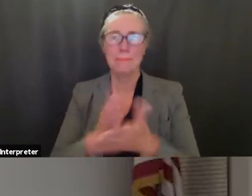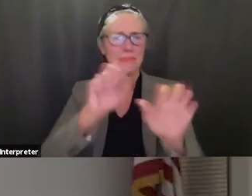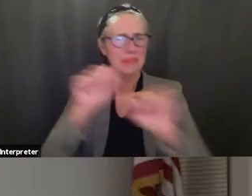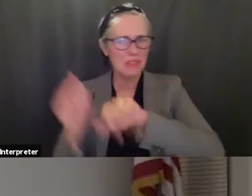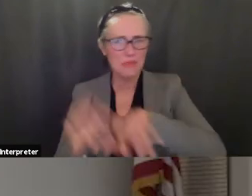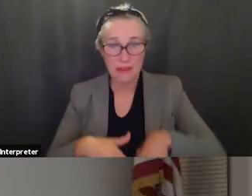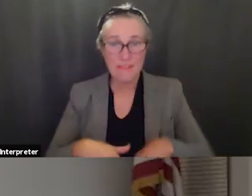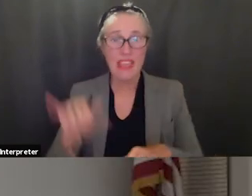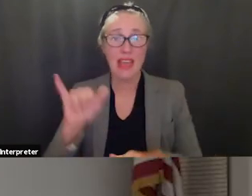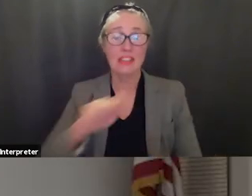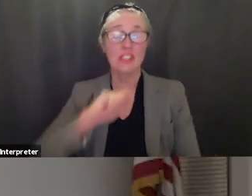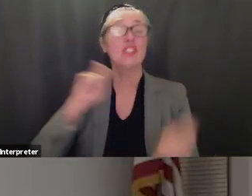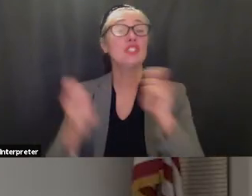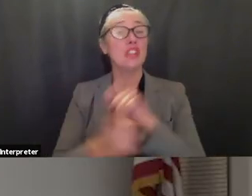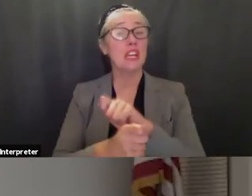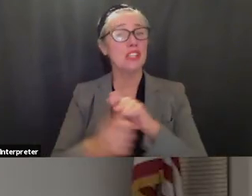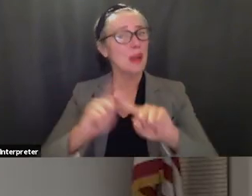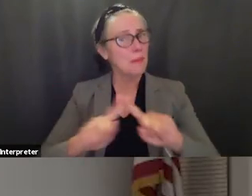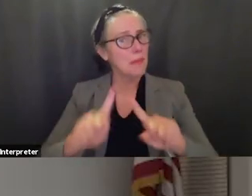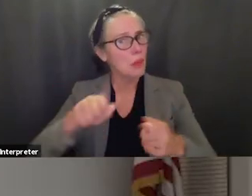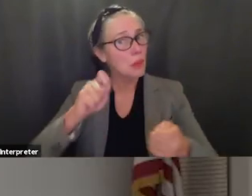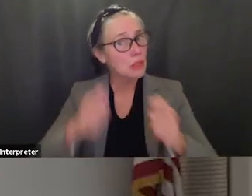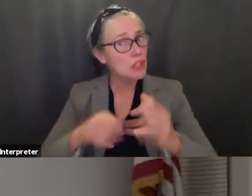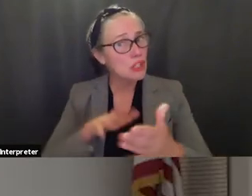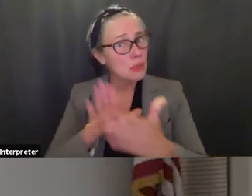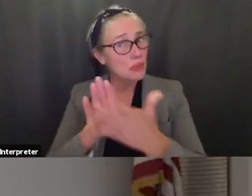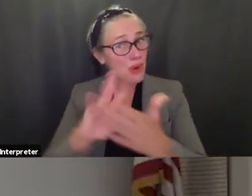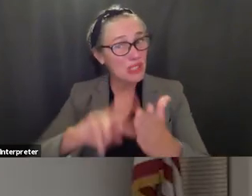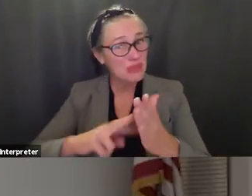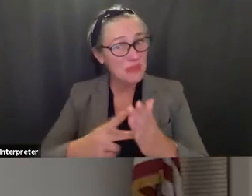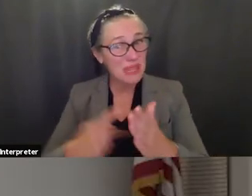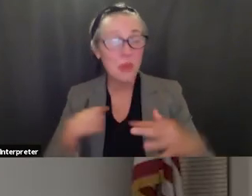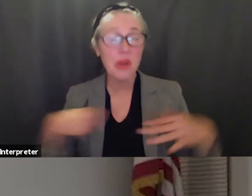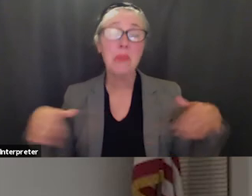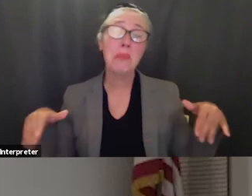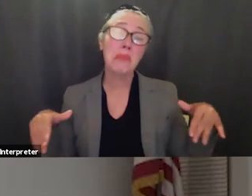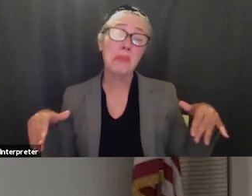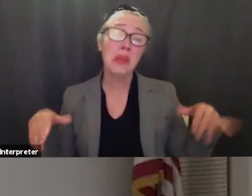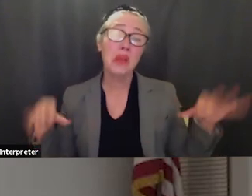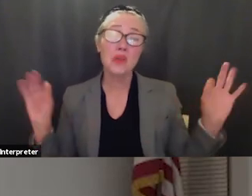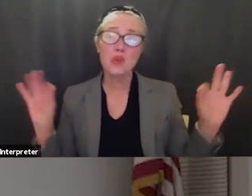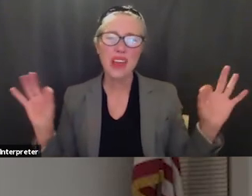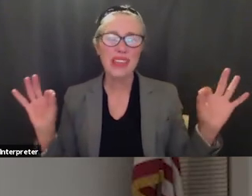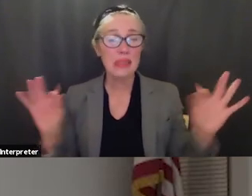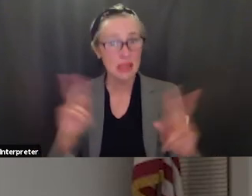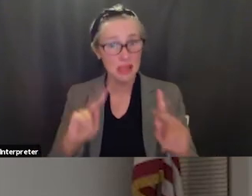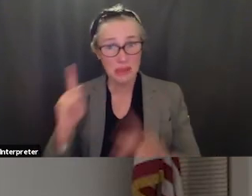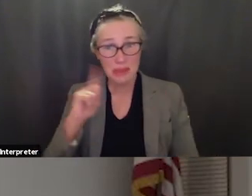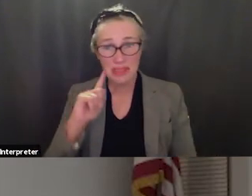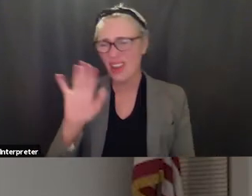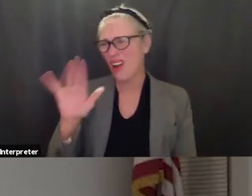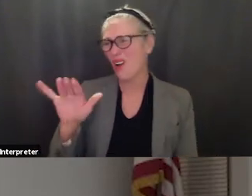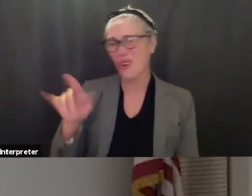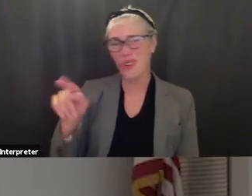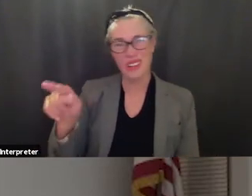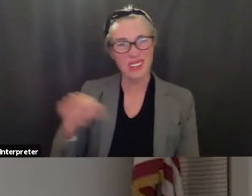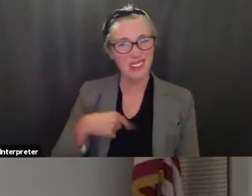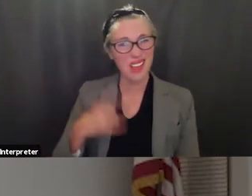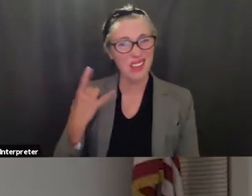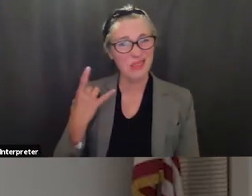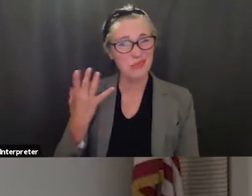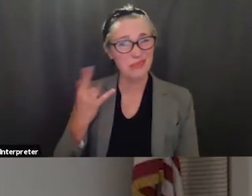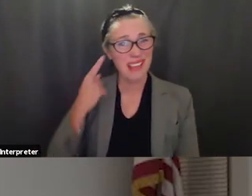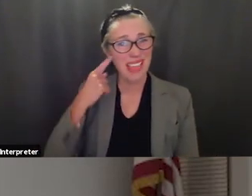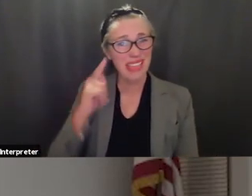we are changing the approach it doesn't mean that we're not doing anything i think some people might read into that that oh you're just not you're just going to let